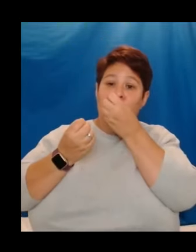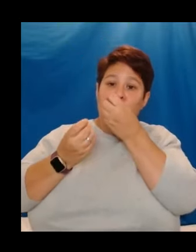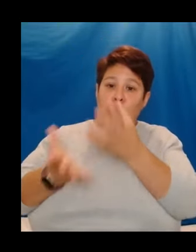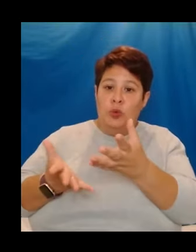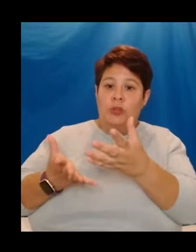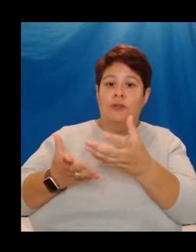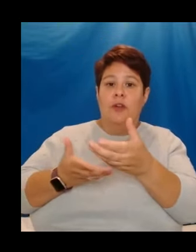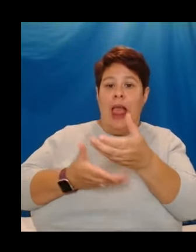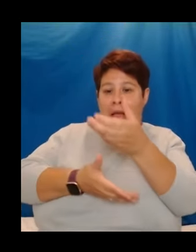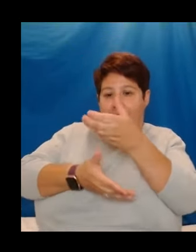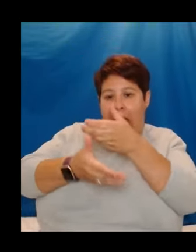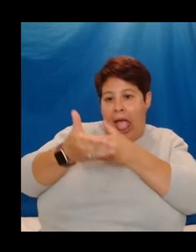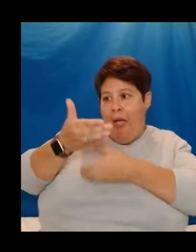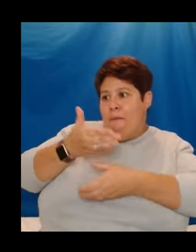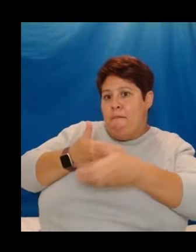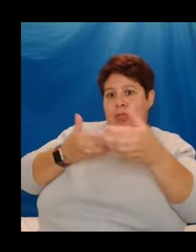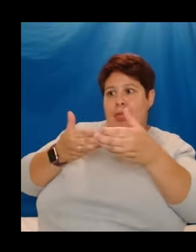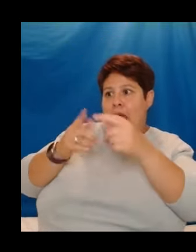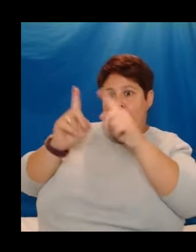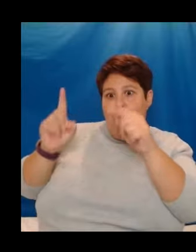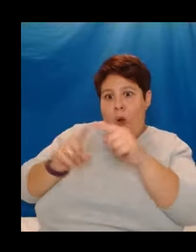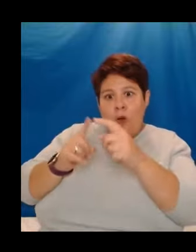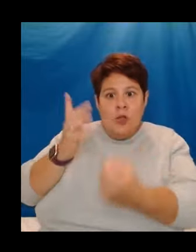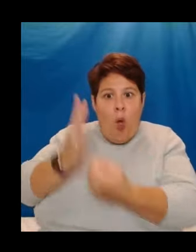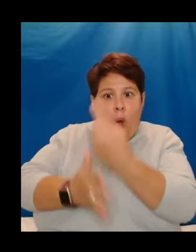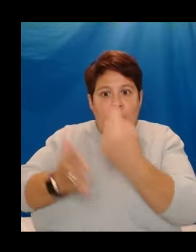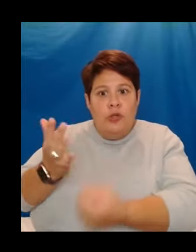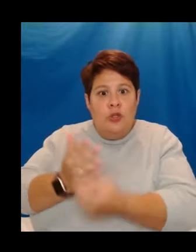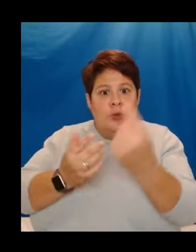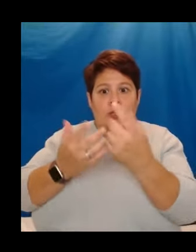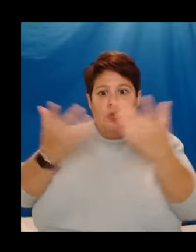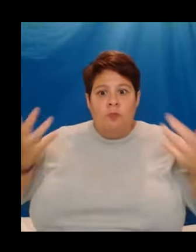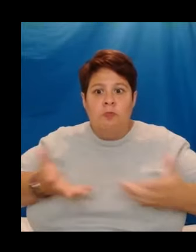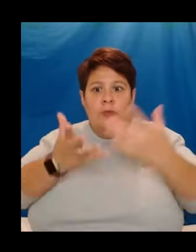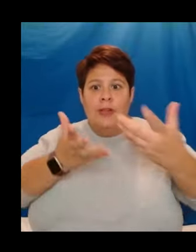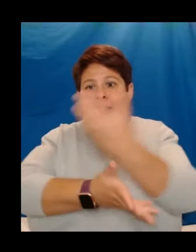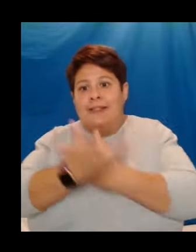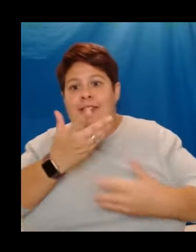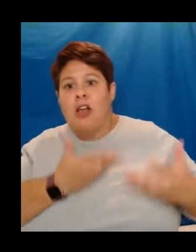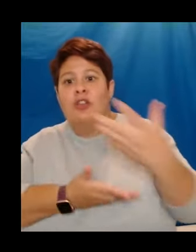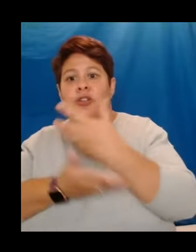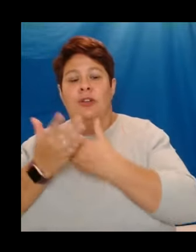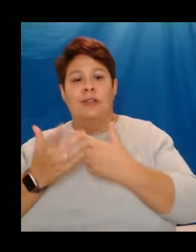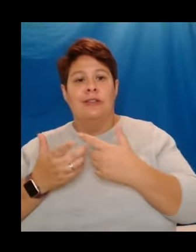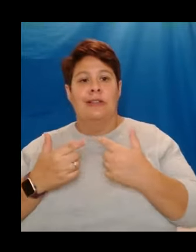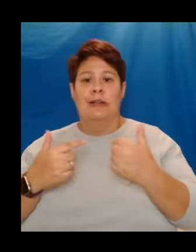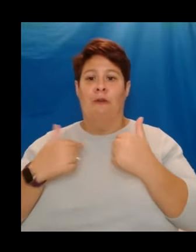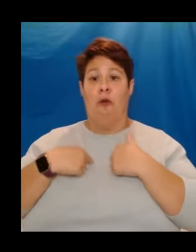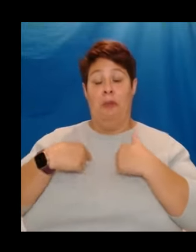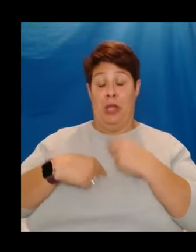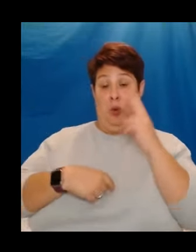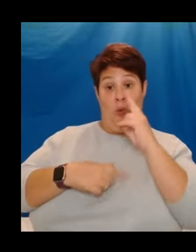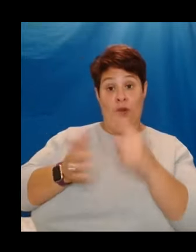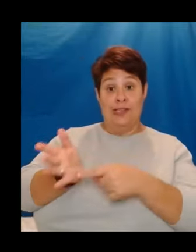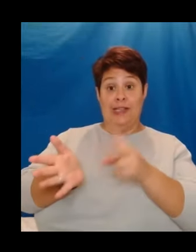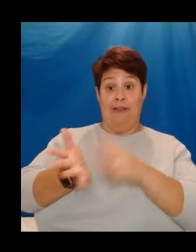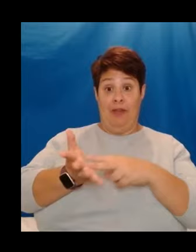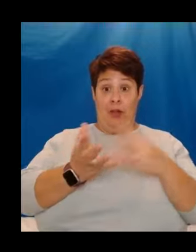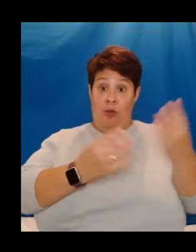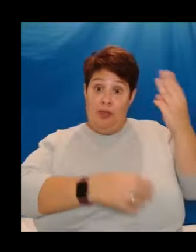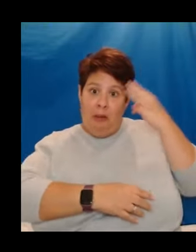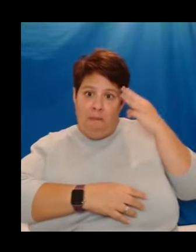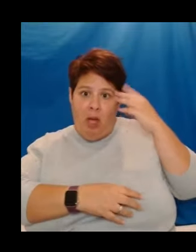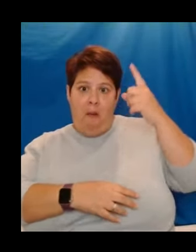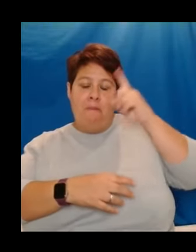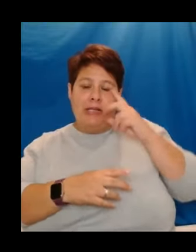box in the corner of the room, an opportunity to provoke discussion. For me, watching TV with my mum or my sister